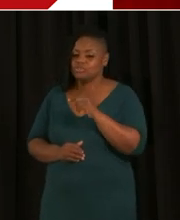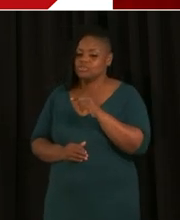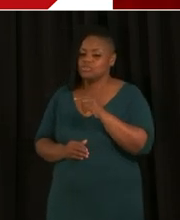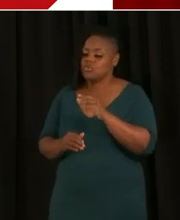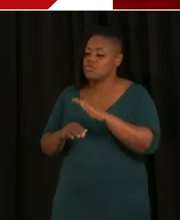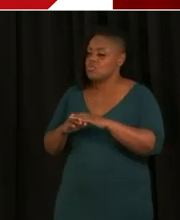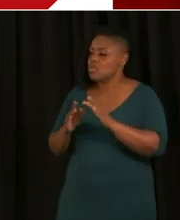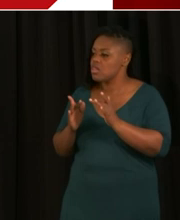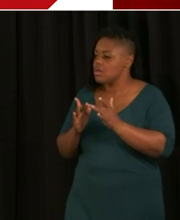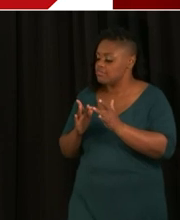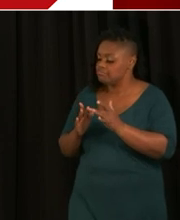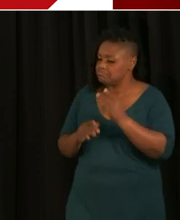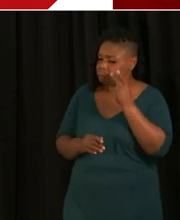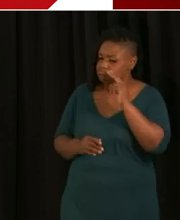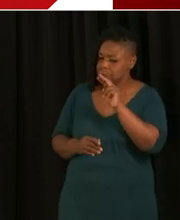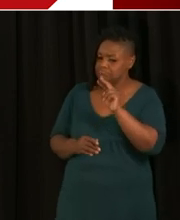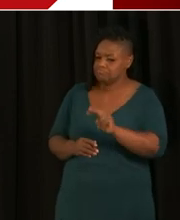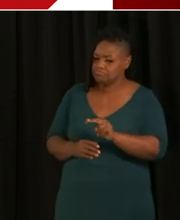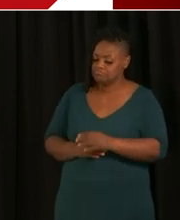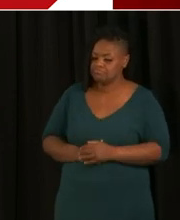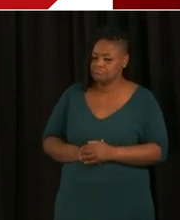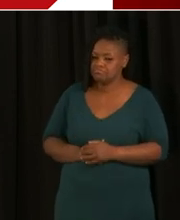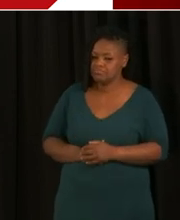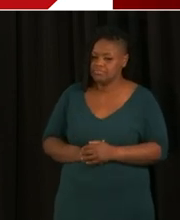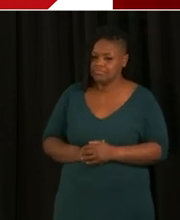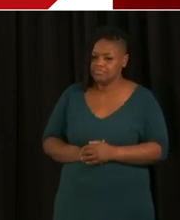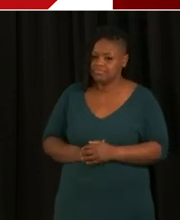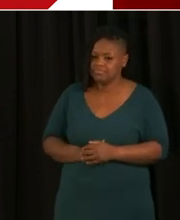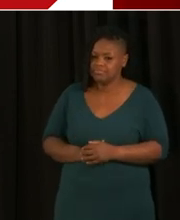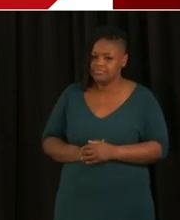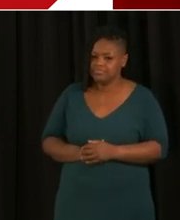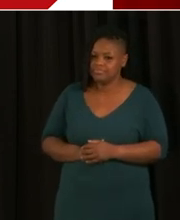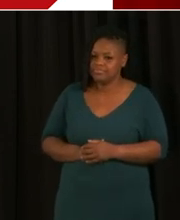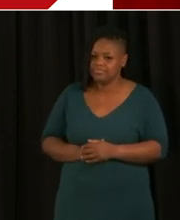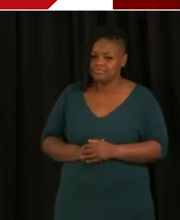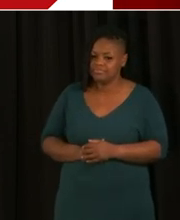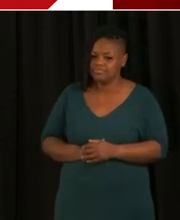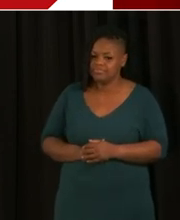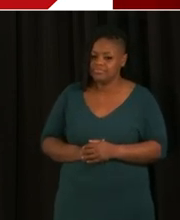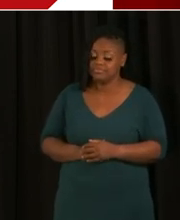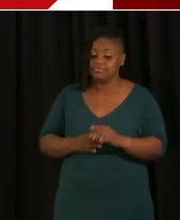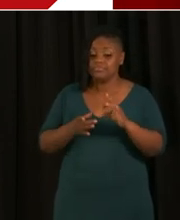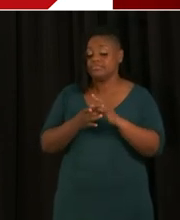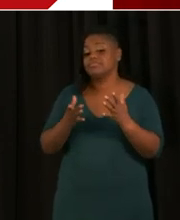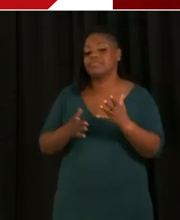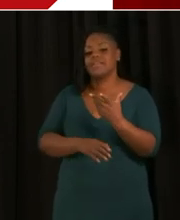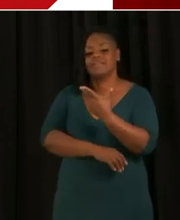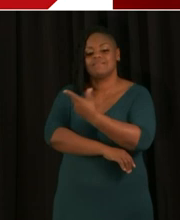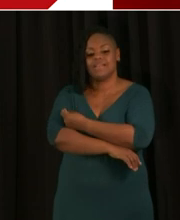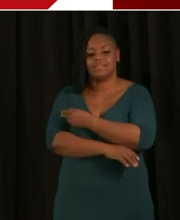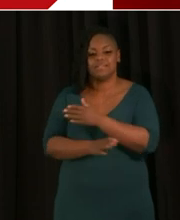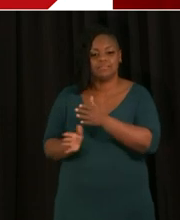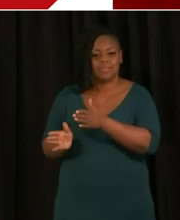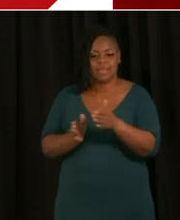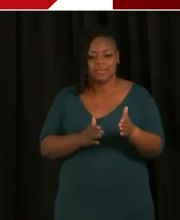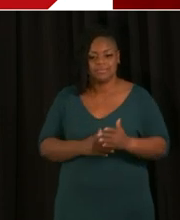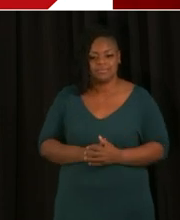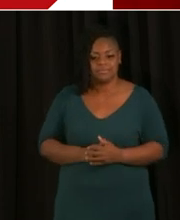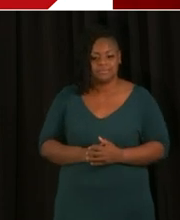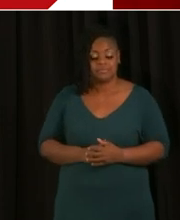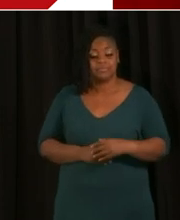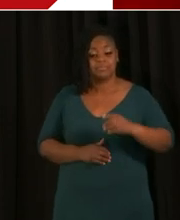the vaccination plan and D.C. Health's work,